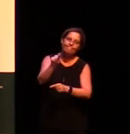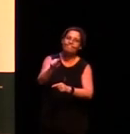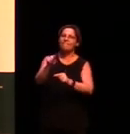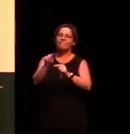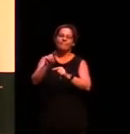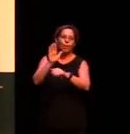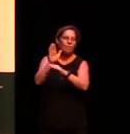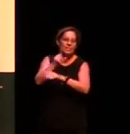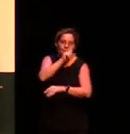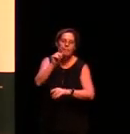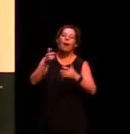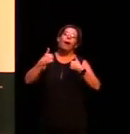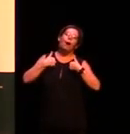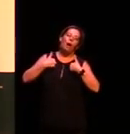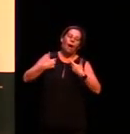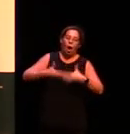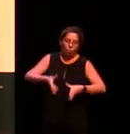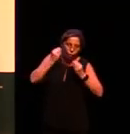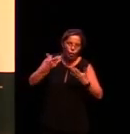a purpose for the language then you don't really bother.